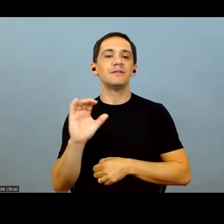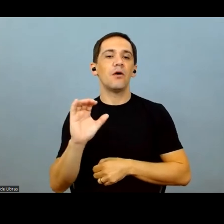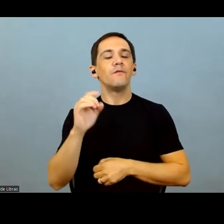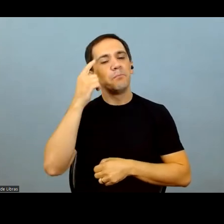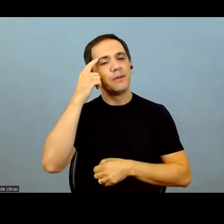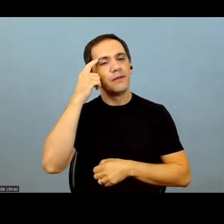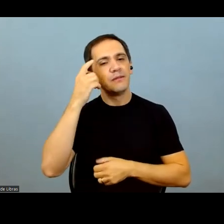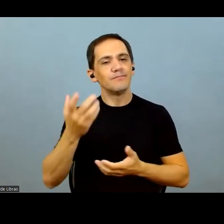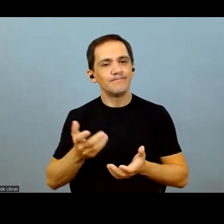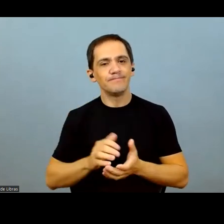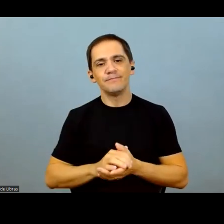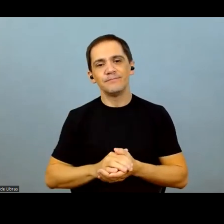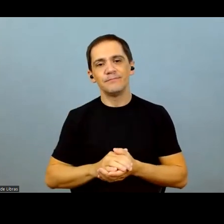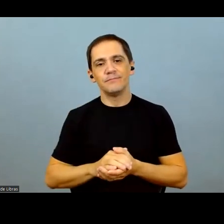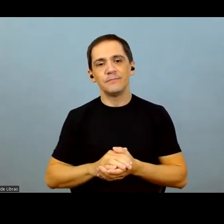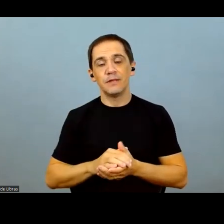cents.